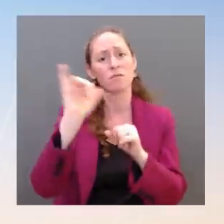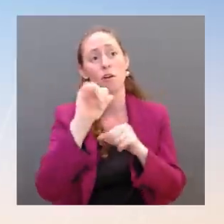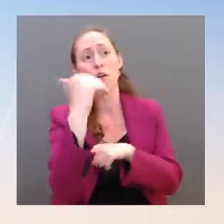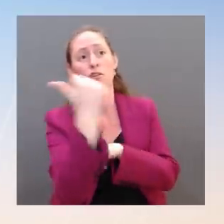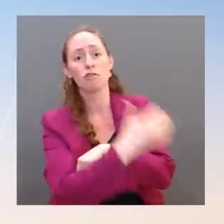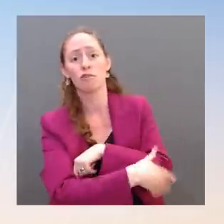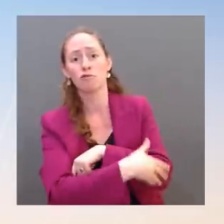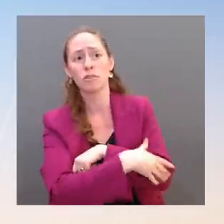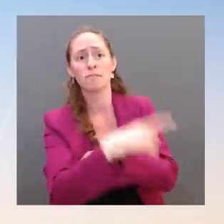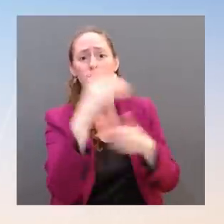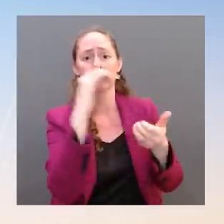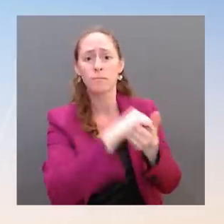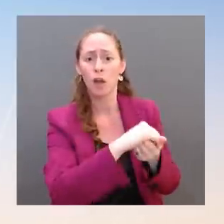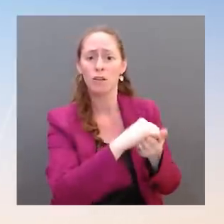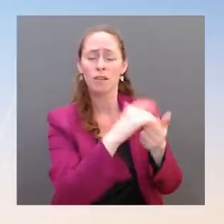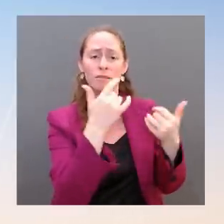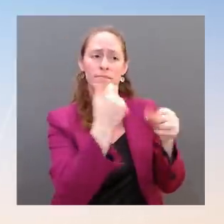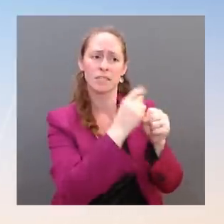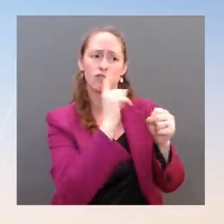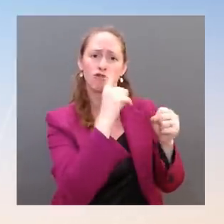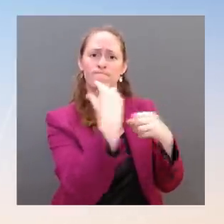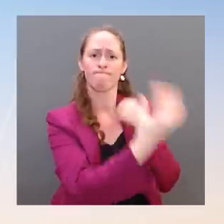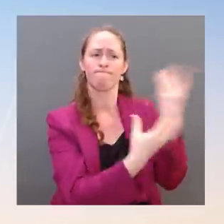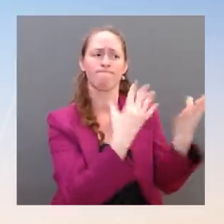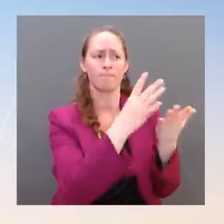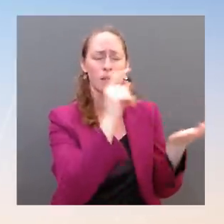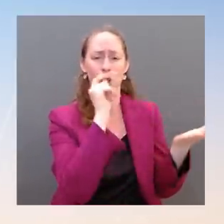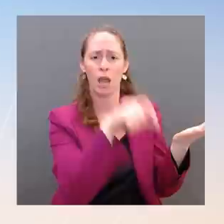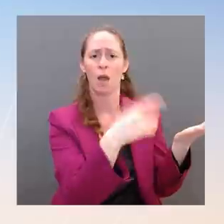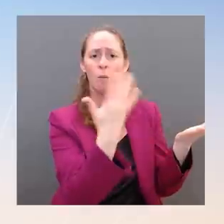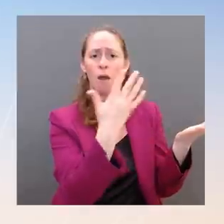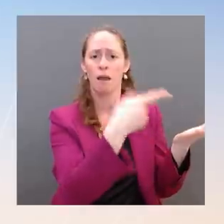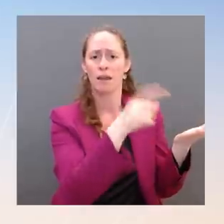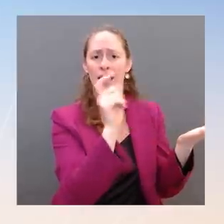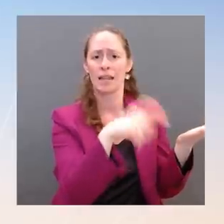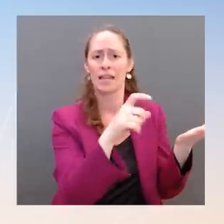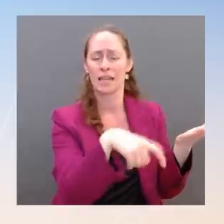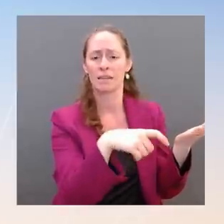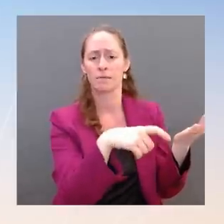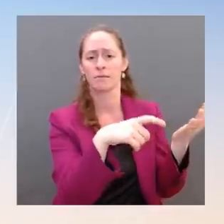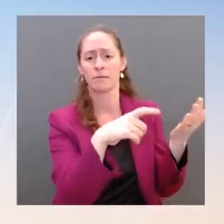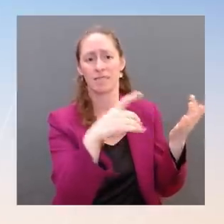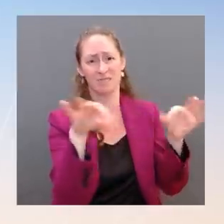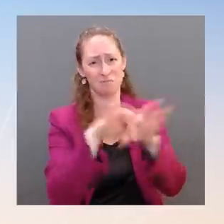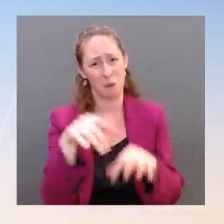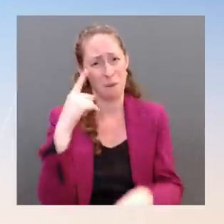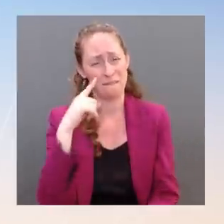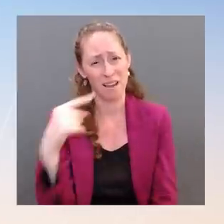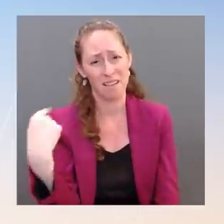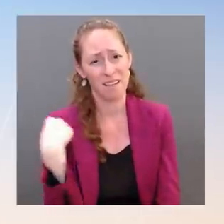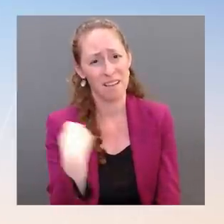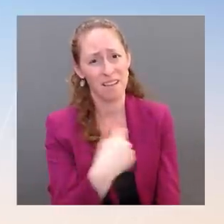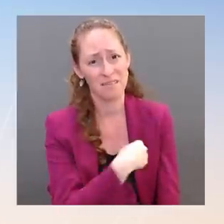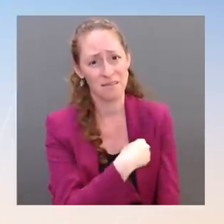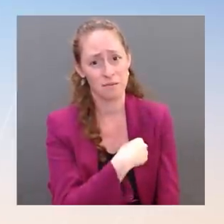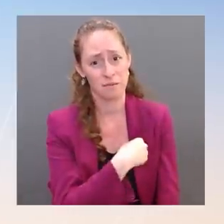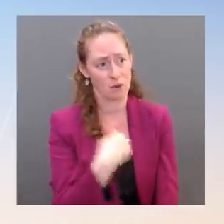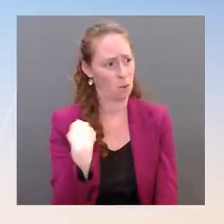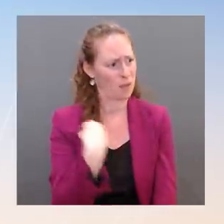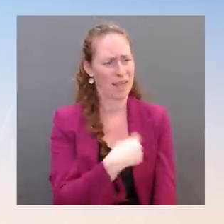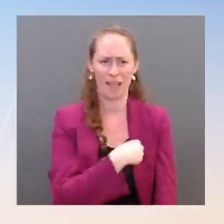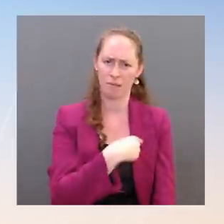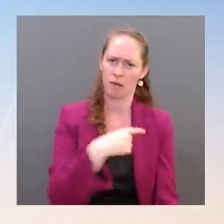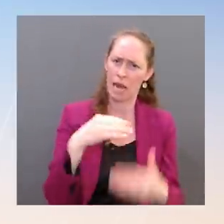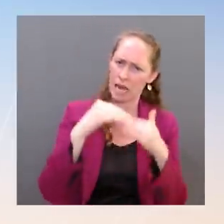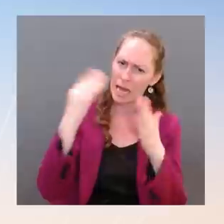their democracy. It is important for us as a country, as a leader in this world, to make sure that we're